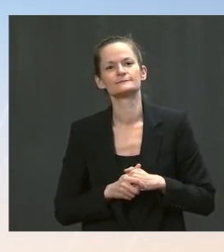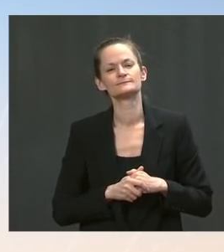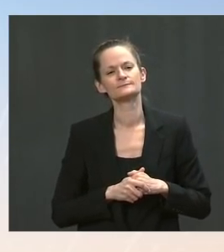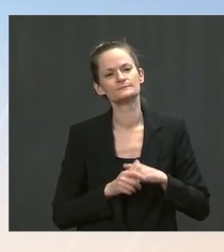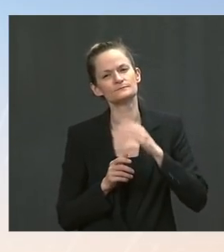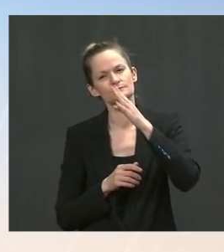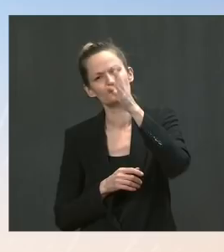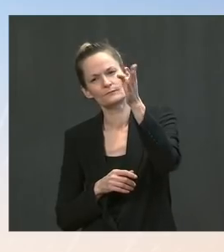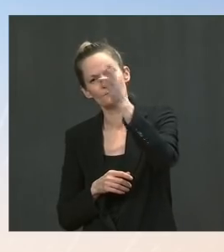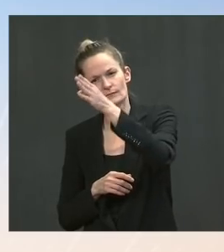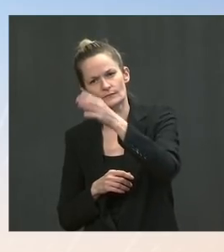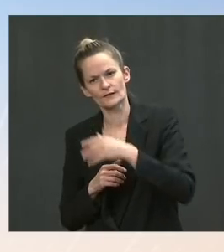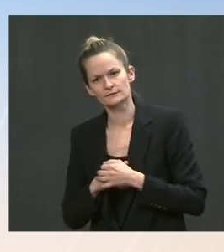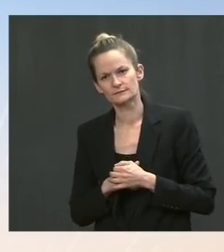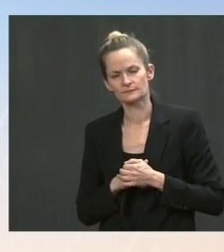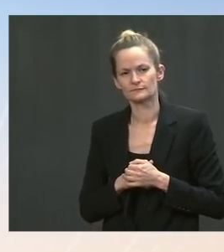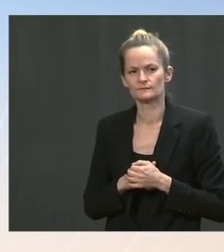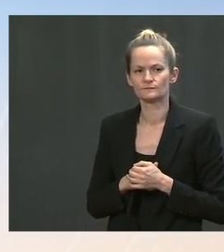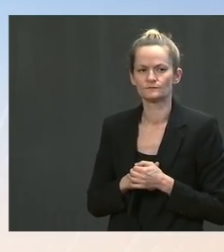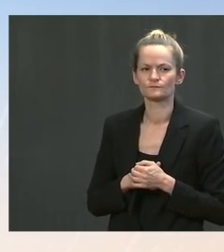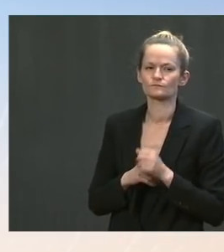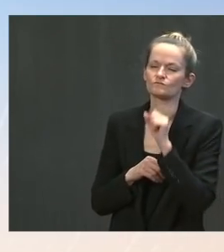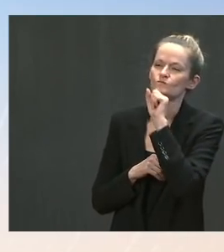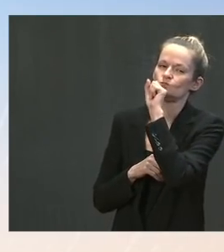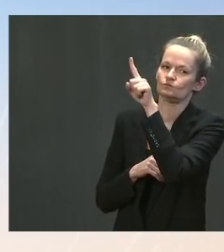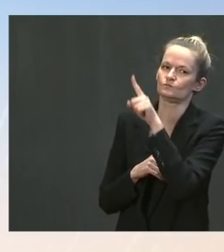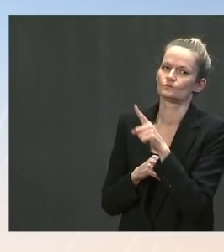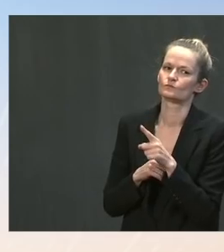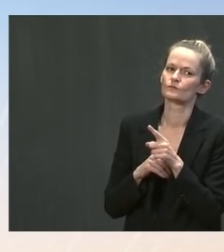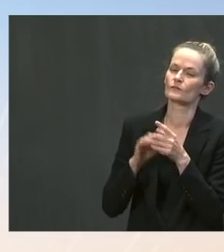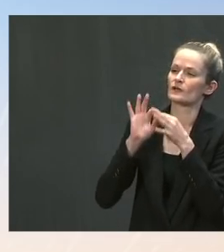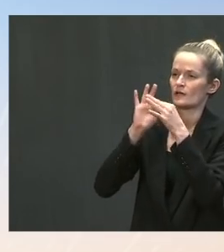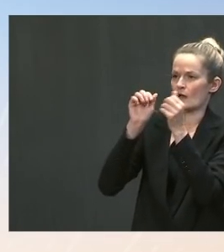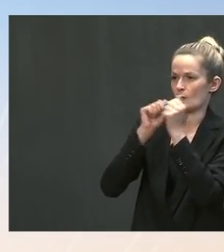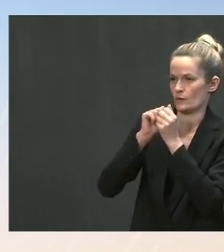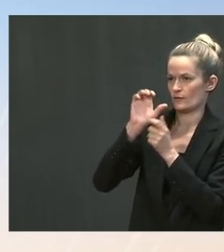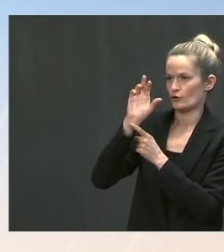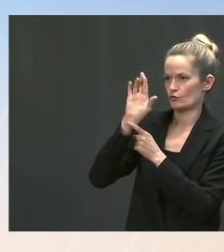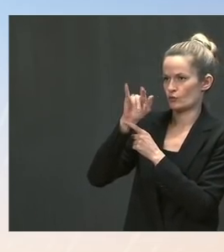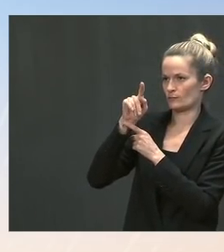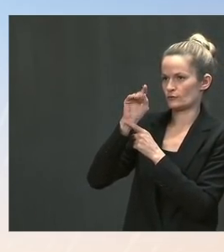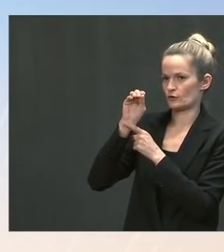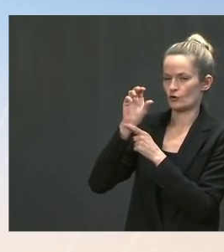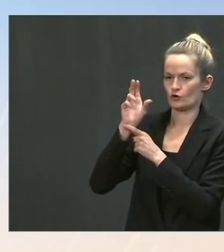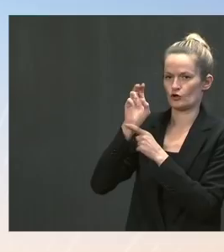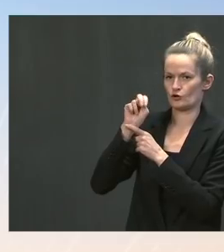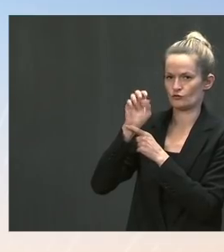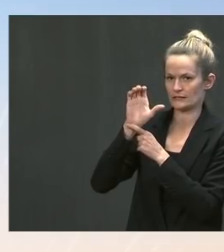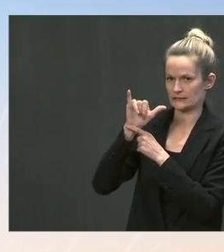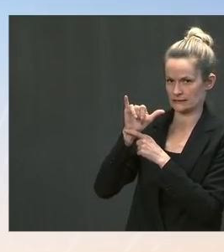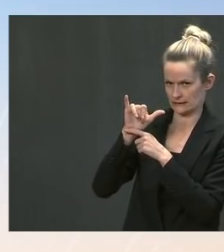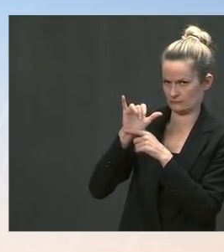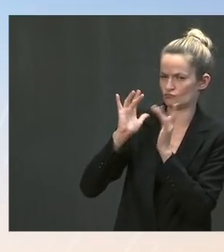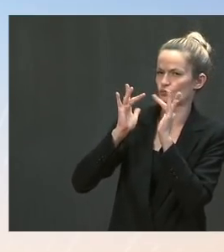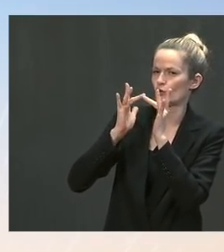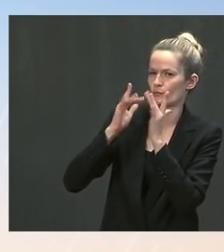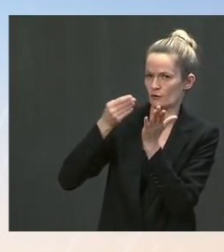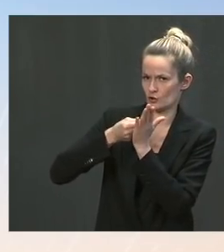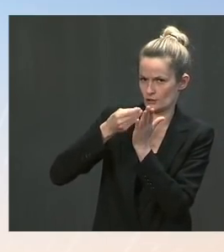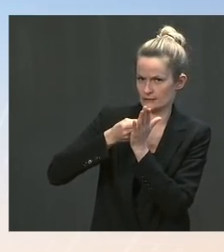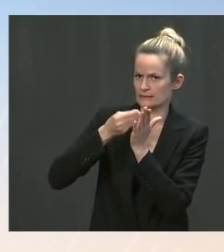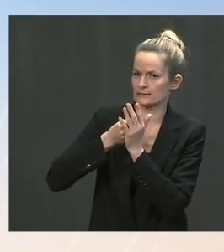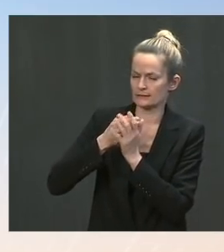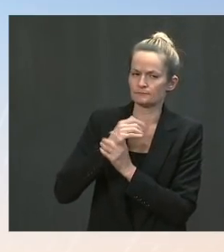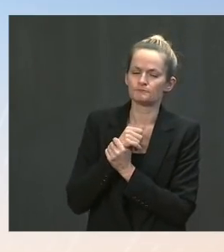cryptocurrencies. So, some in the industry have said that the Portman-Warner Sinema Amendment includes language that could favor Bitcoin over other